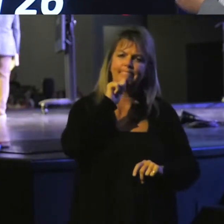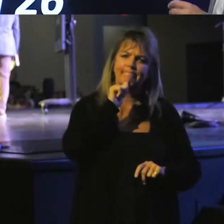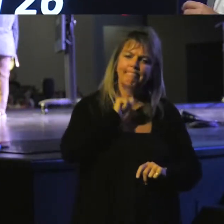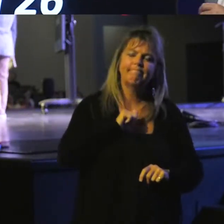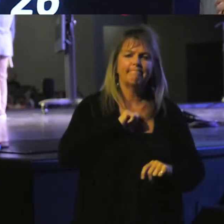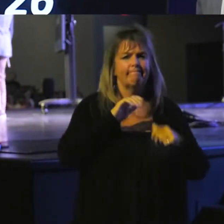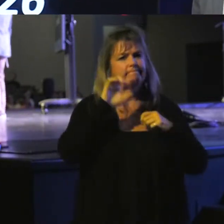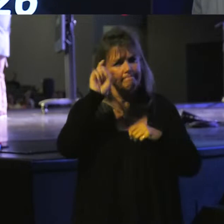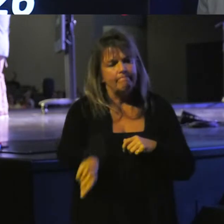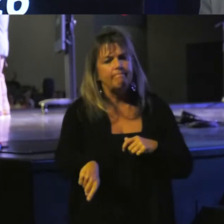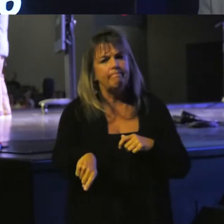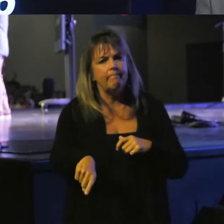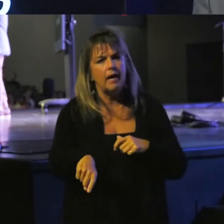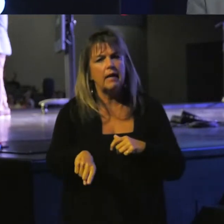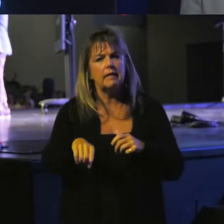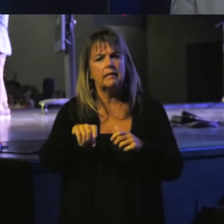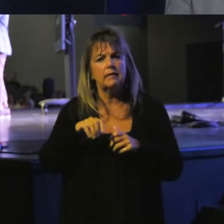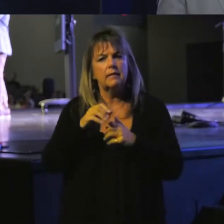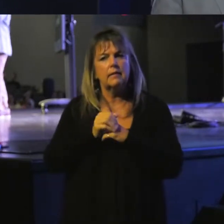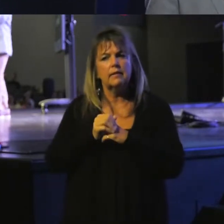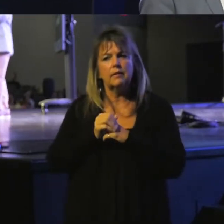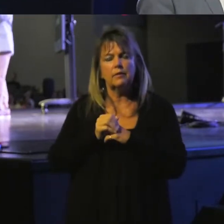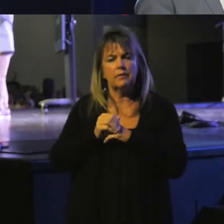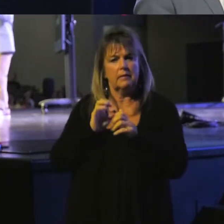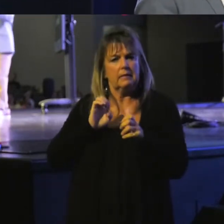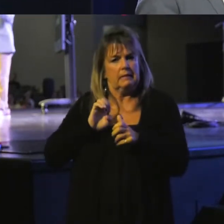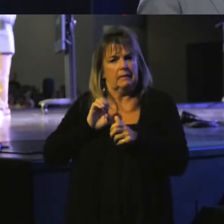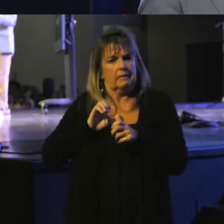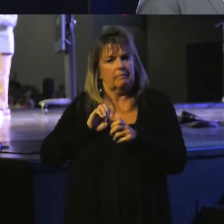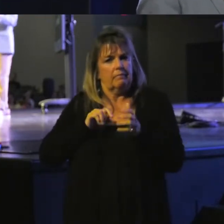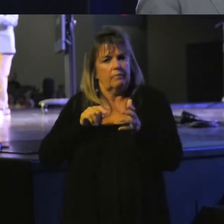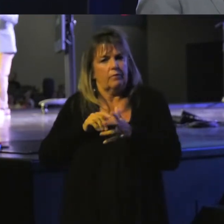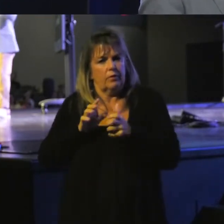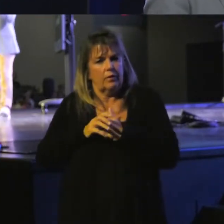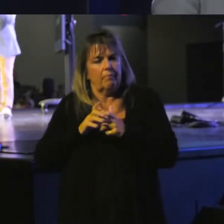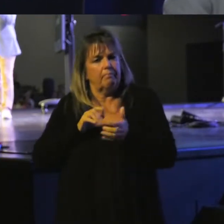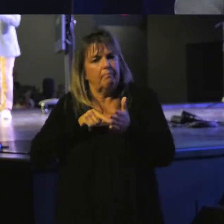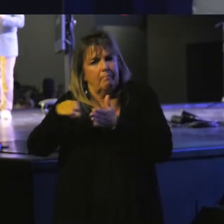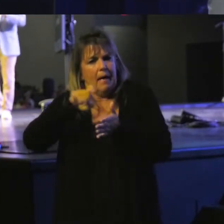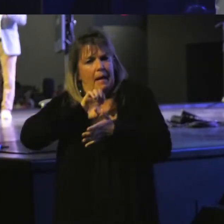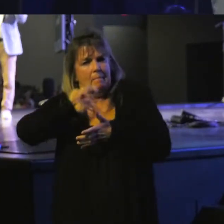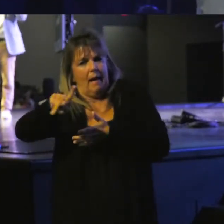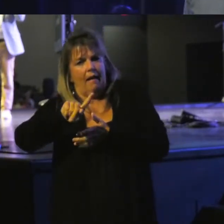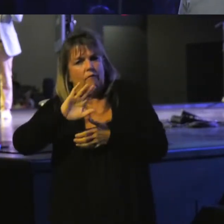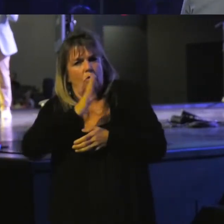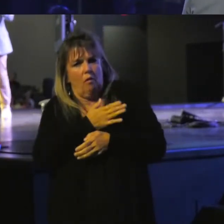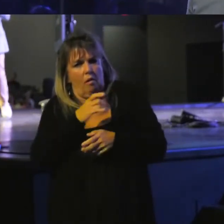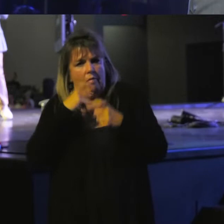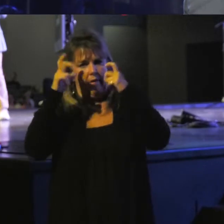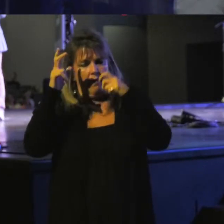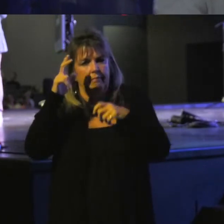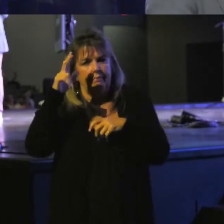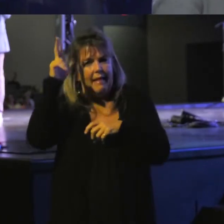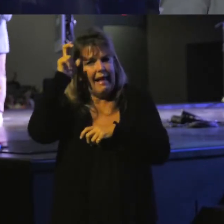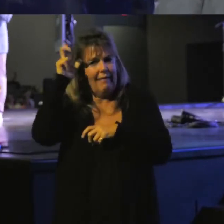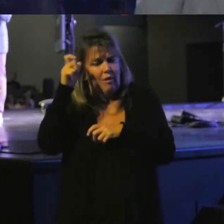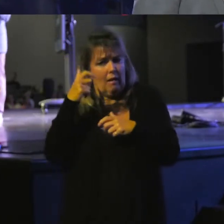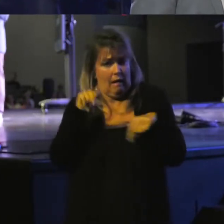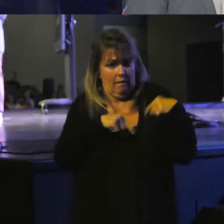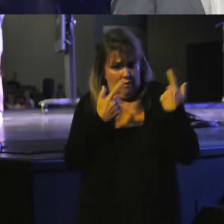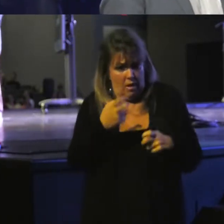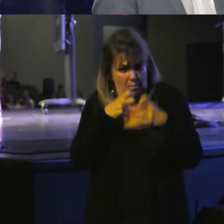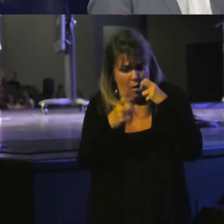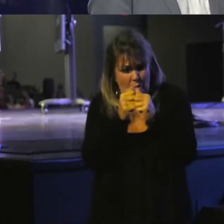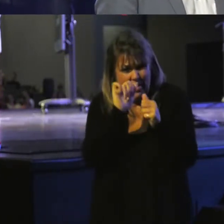amount of suffering to pay back for all the evil that I have done. The problem with that type of thinking is, number